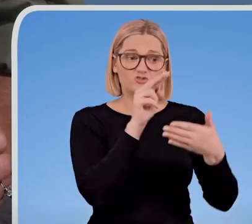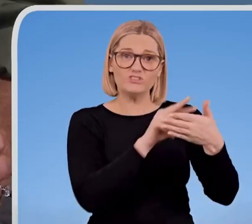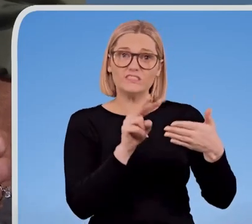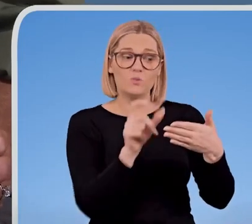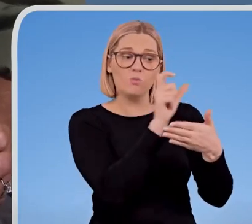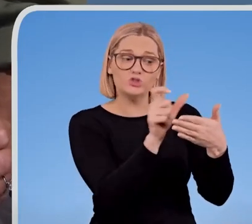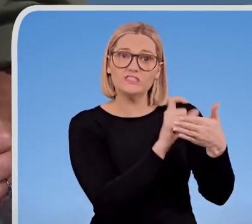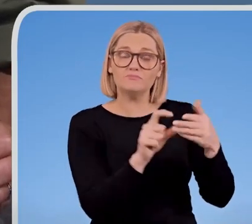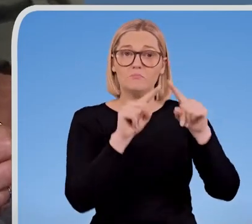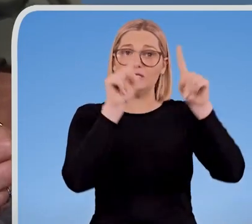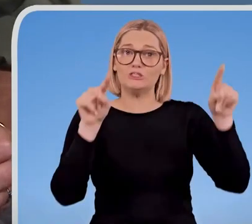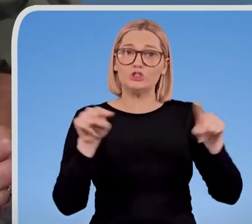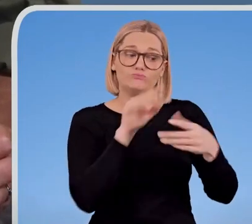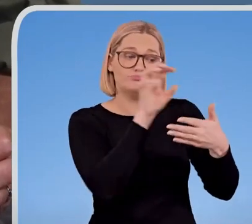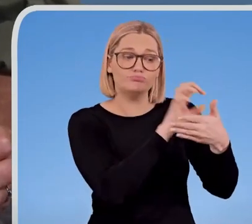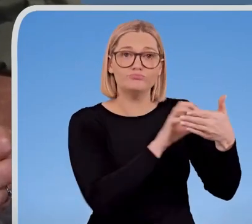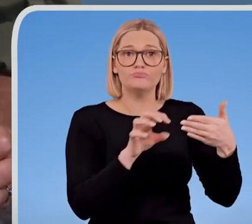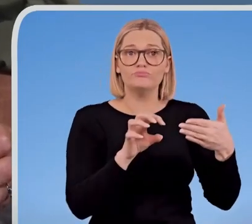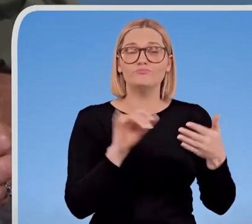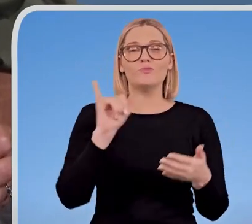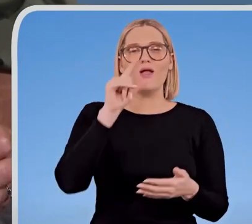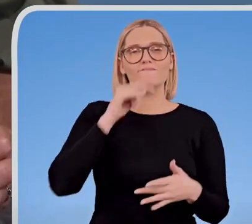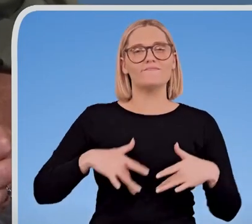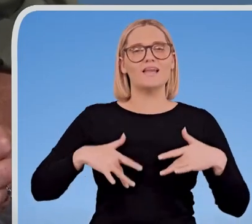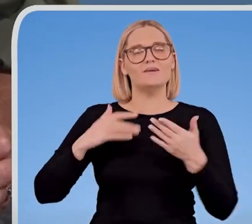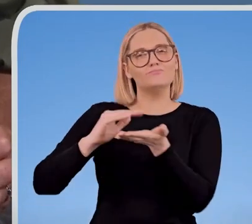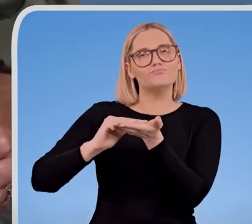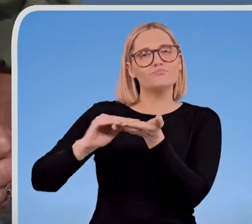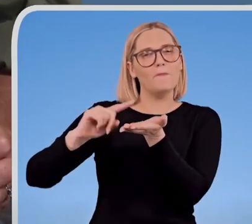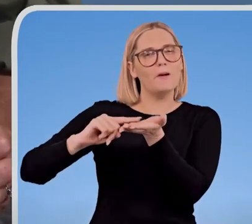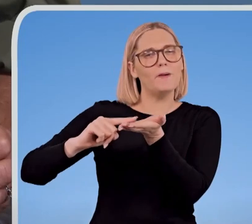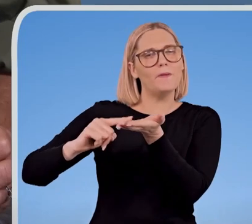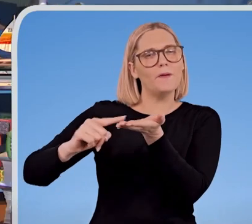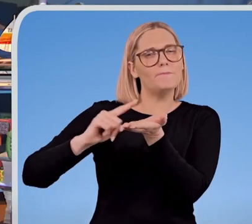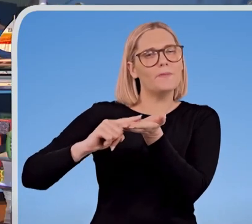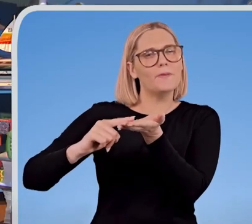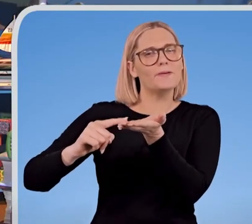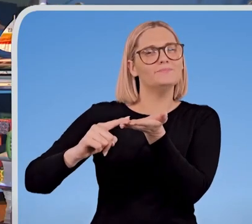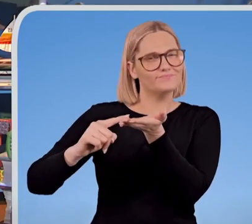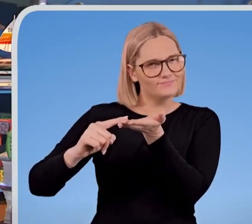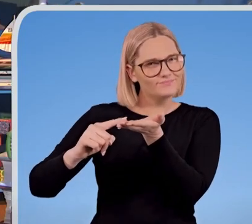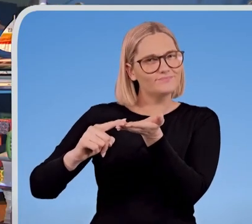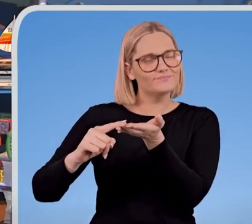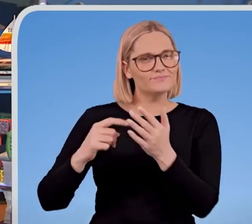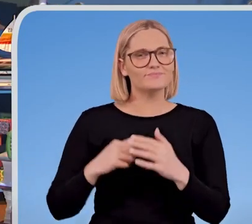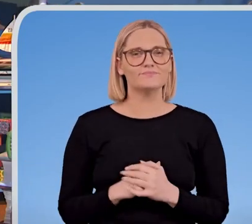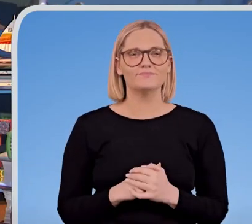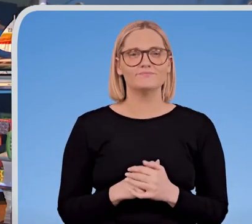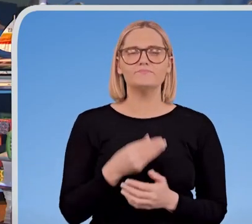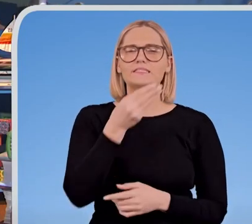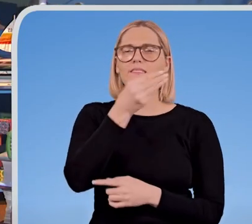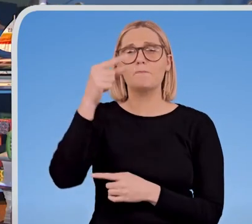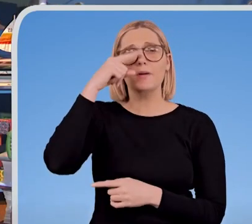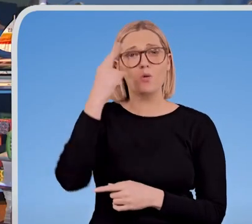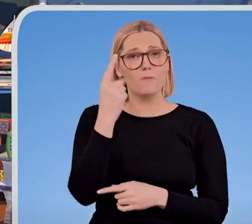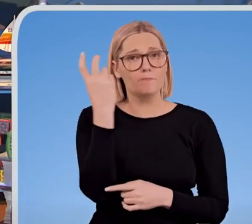or by using braille, these bumpy dots I can feel when I rub my finger over them. Sometimes people who are